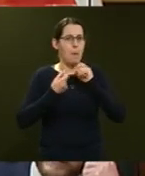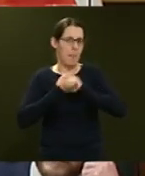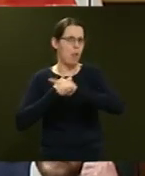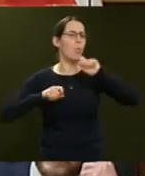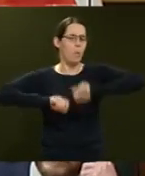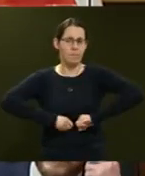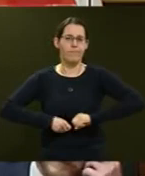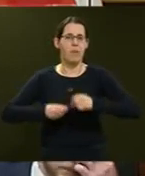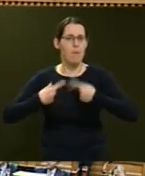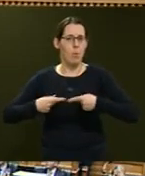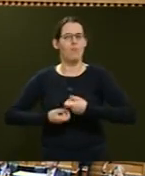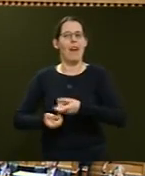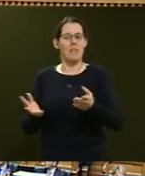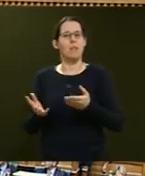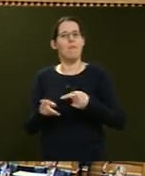OIA processes.